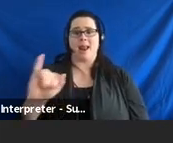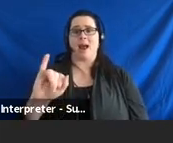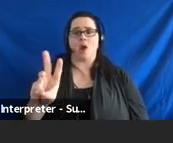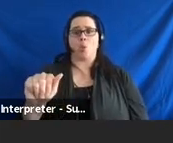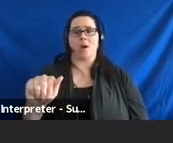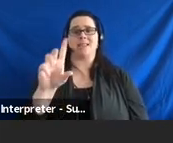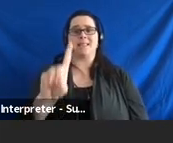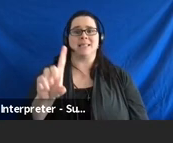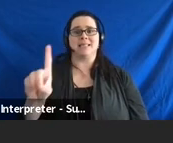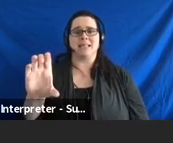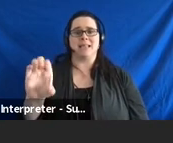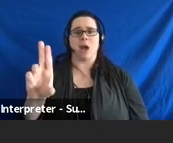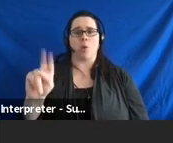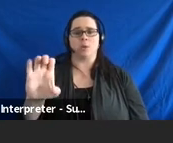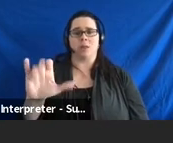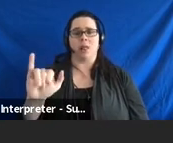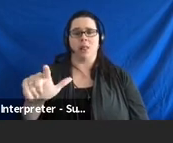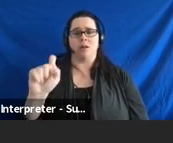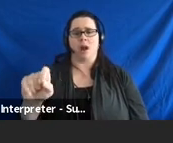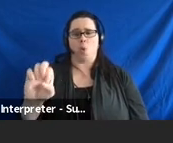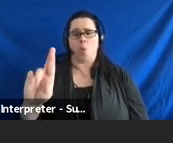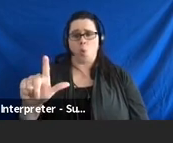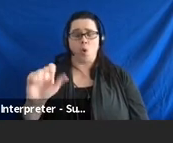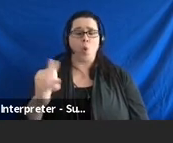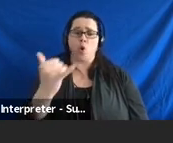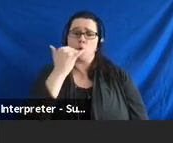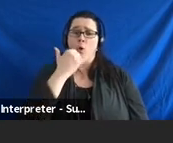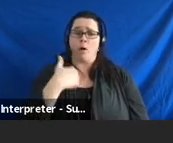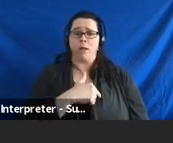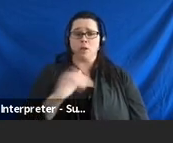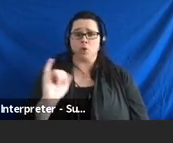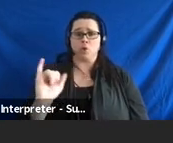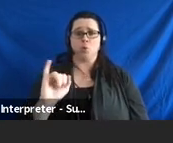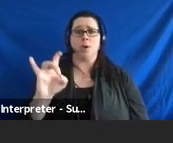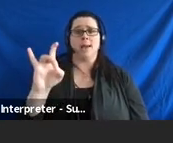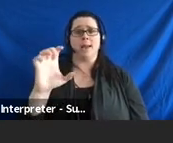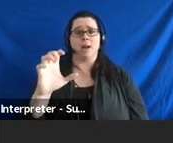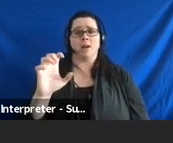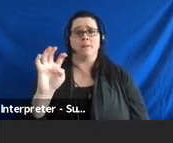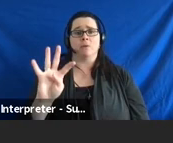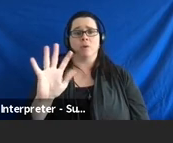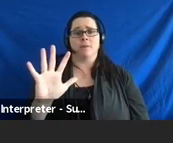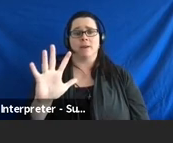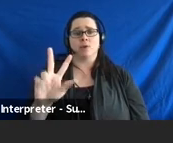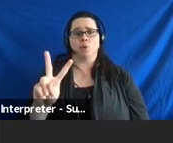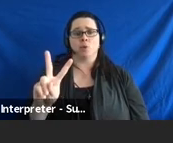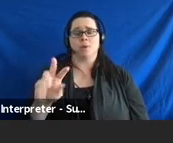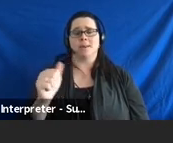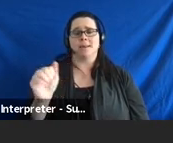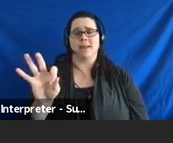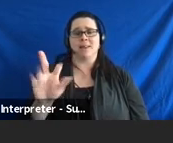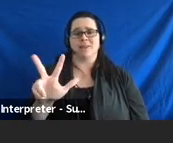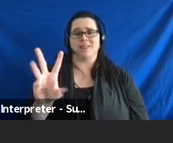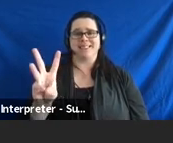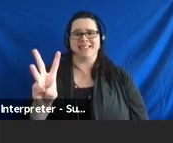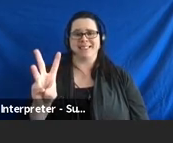.org or you can actually phone us too at 800-452-1936.